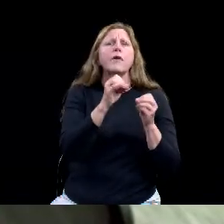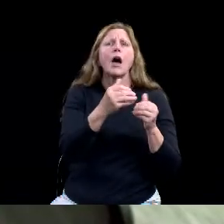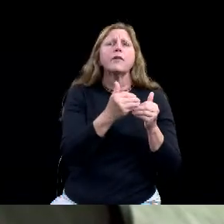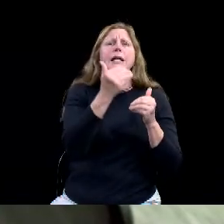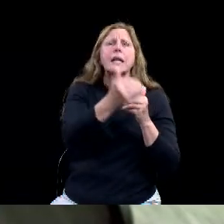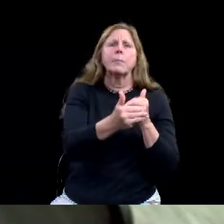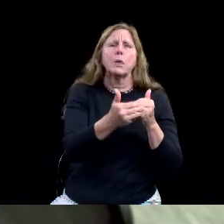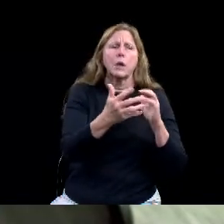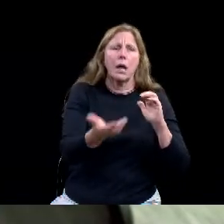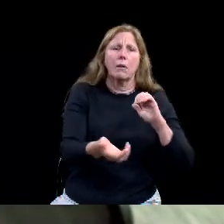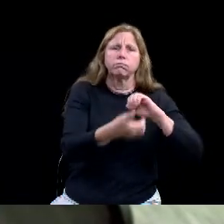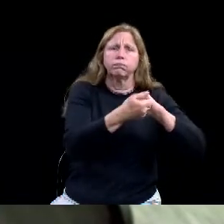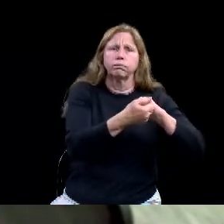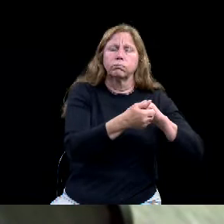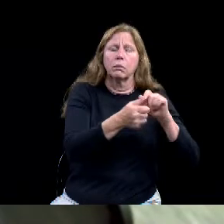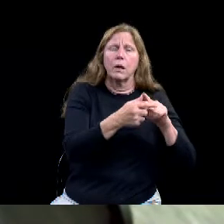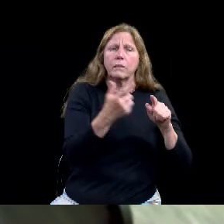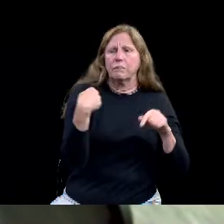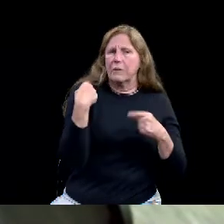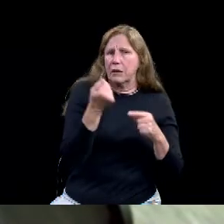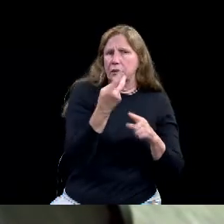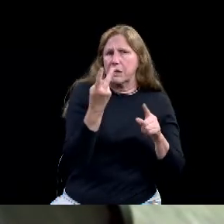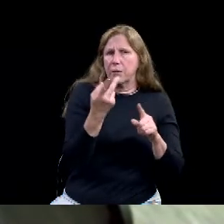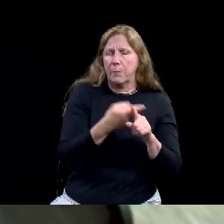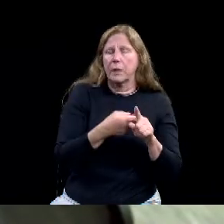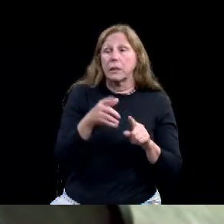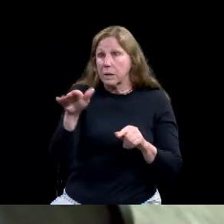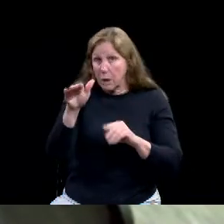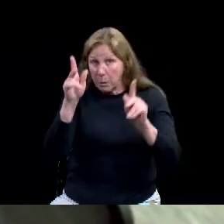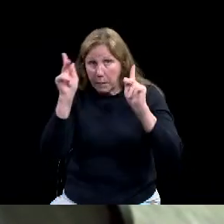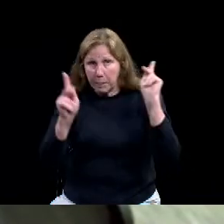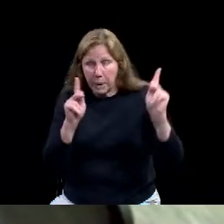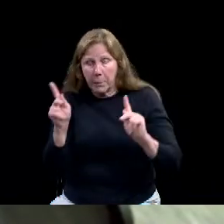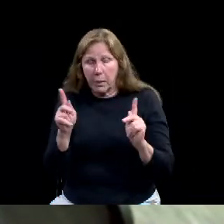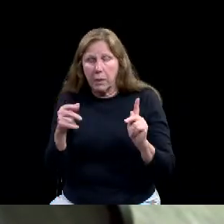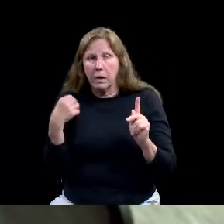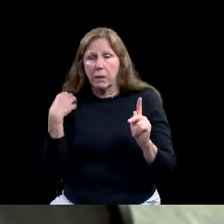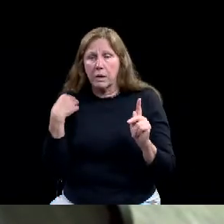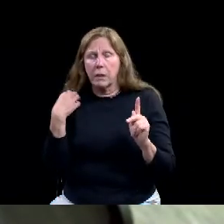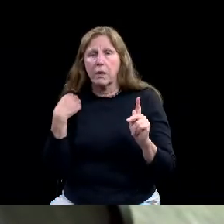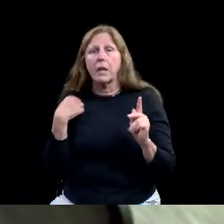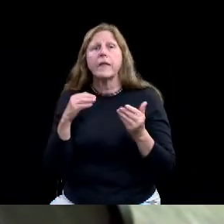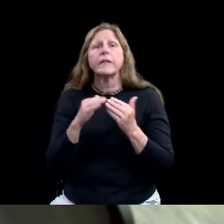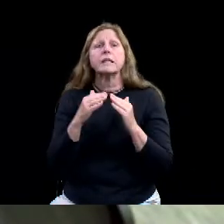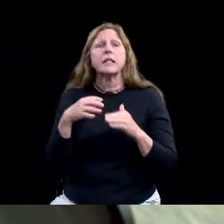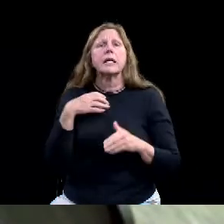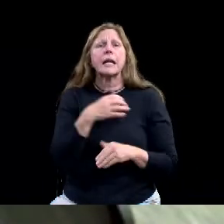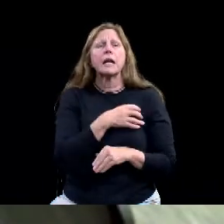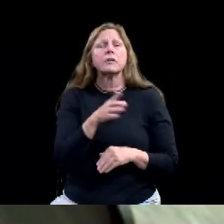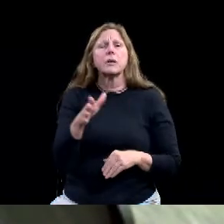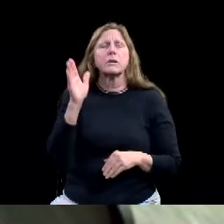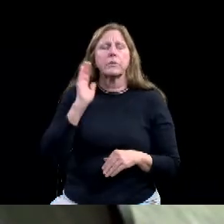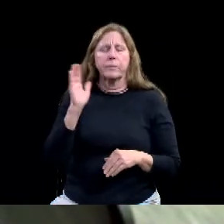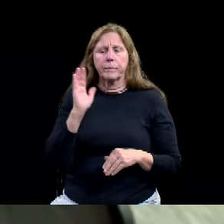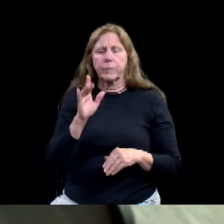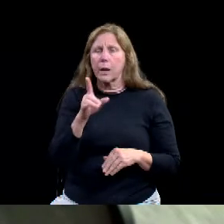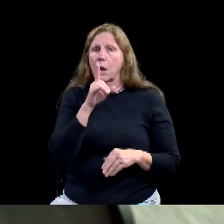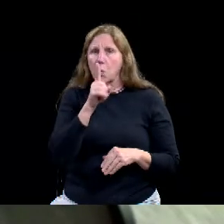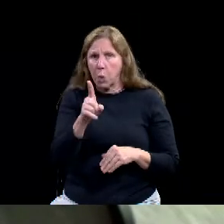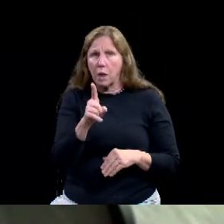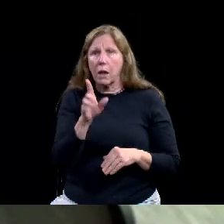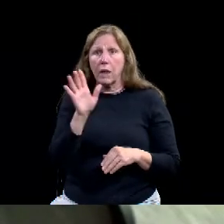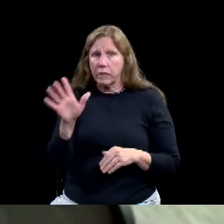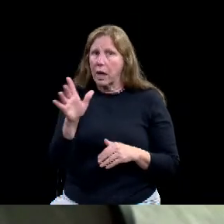a real priority out of reinvigorating the neighborhood program in last year's budget, we're starting to see that work really